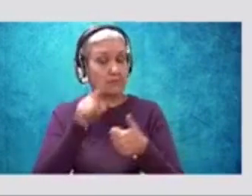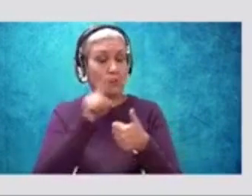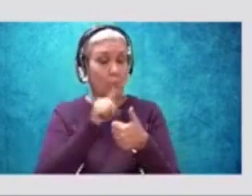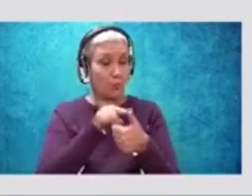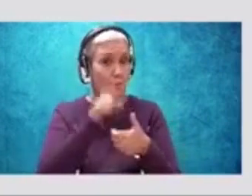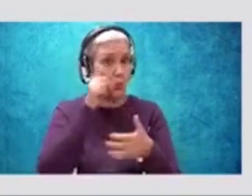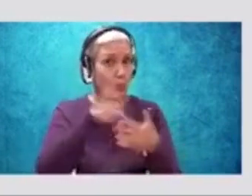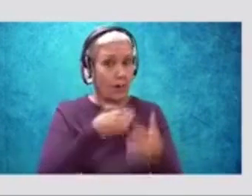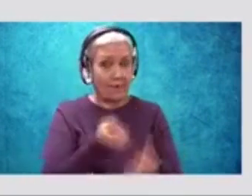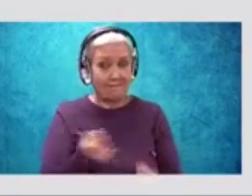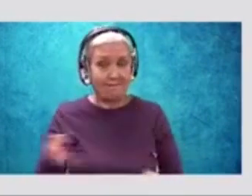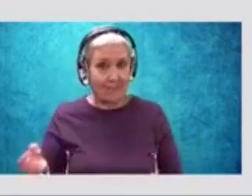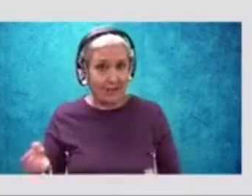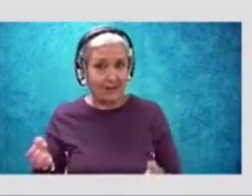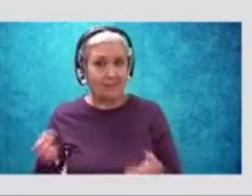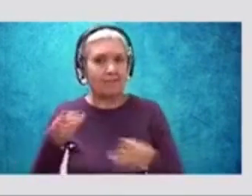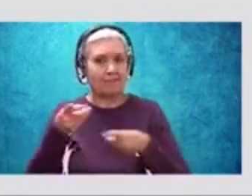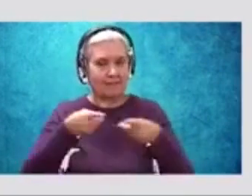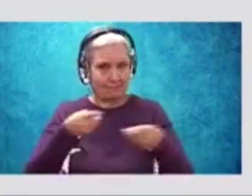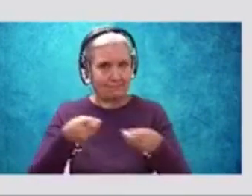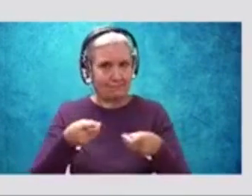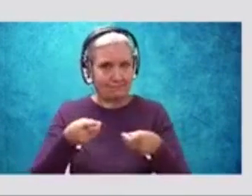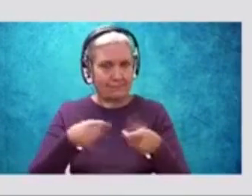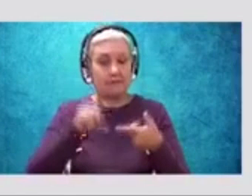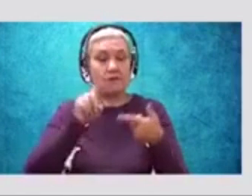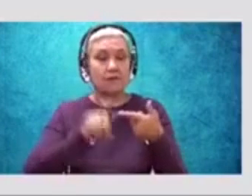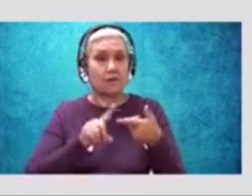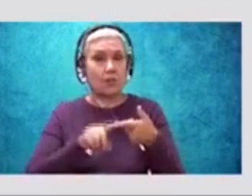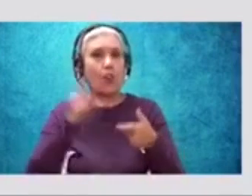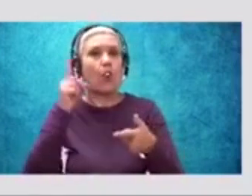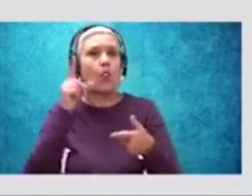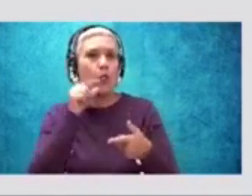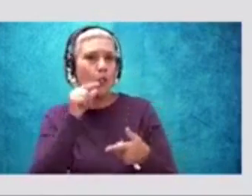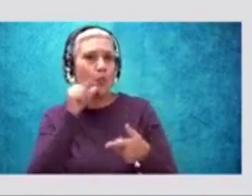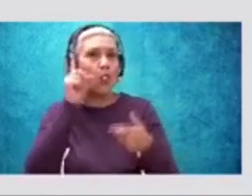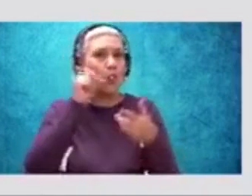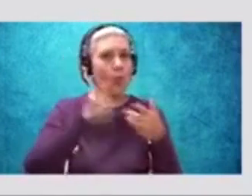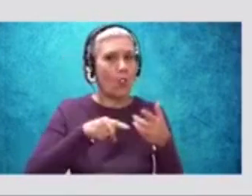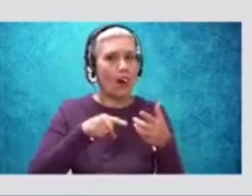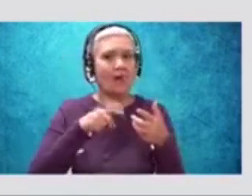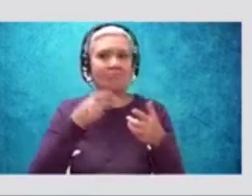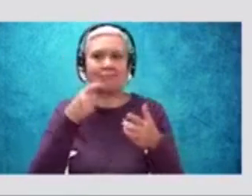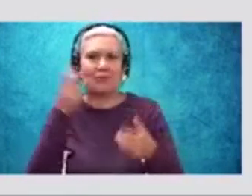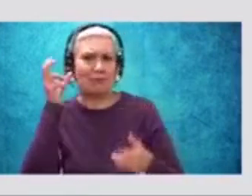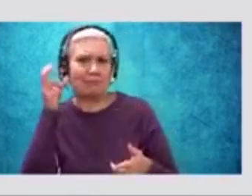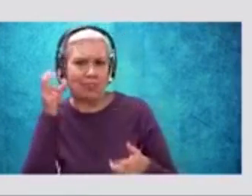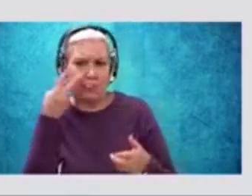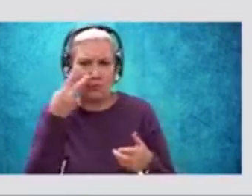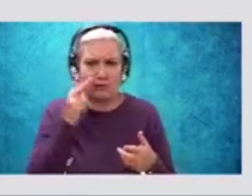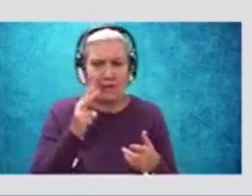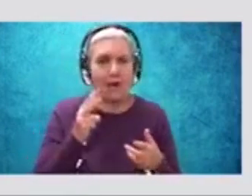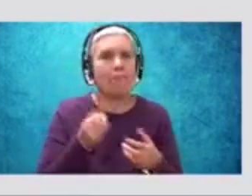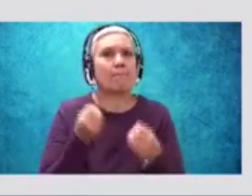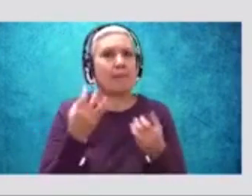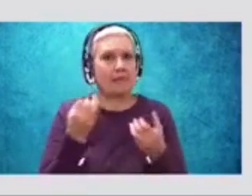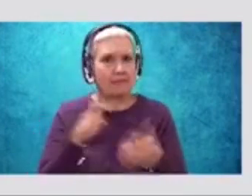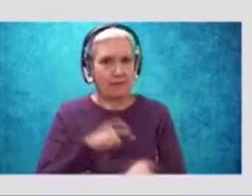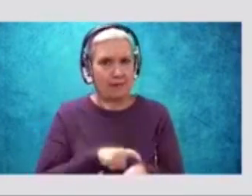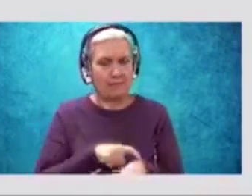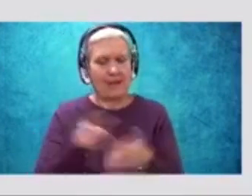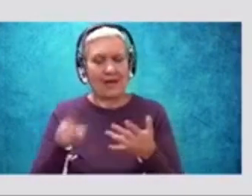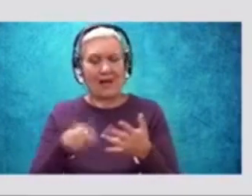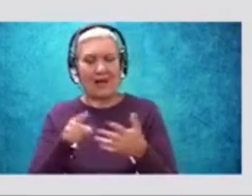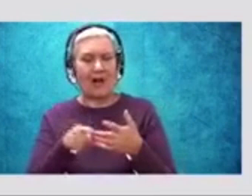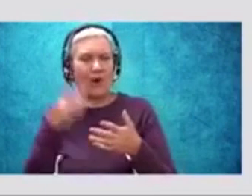being described? Who or what is mentioned often? And what is the importance of that repetition?